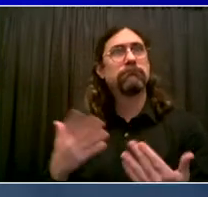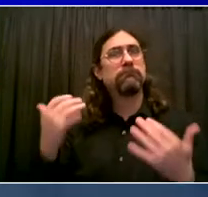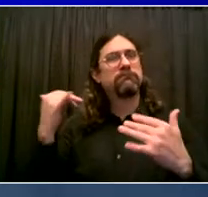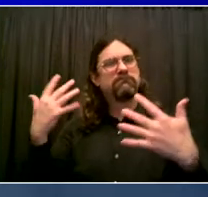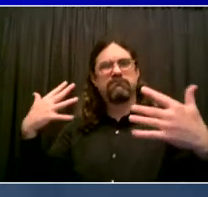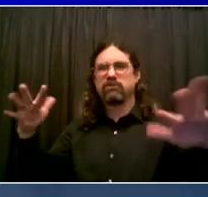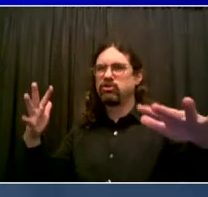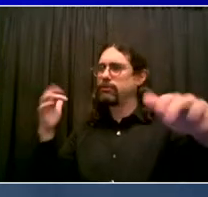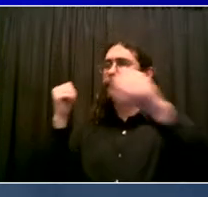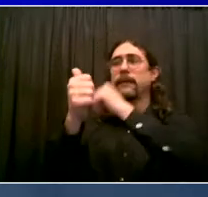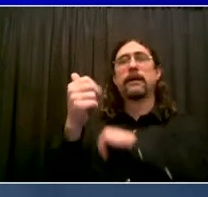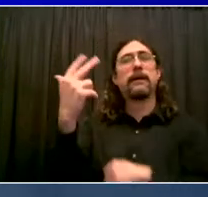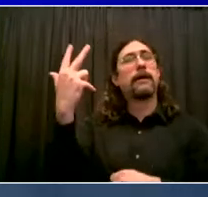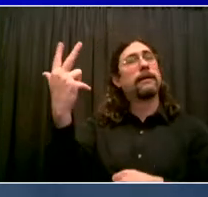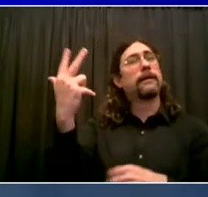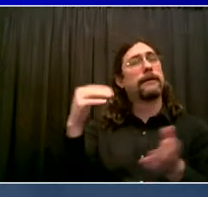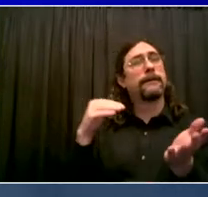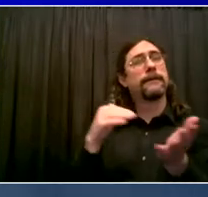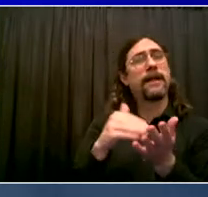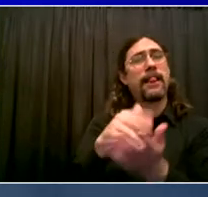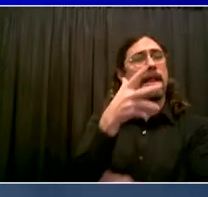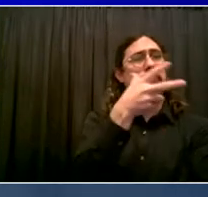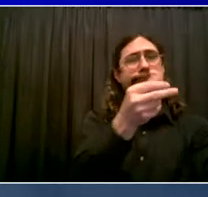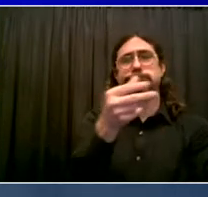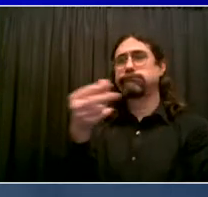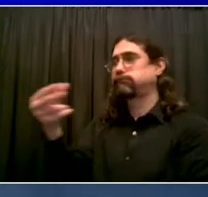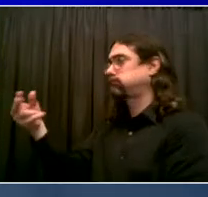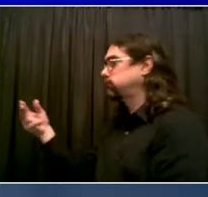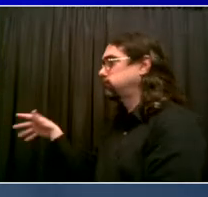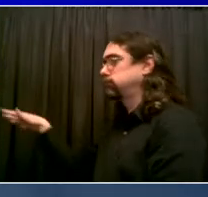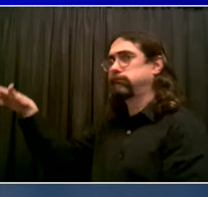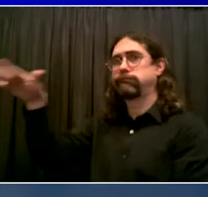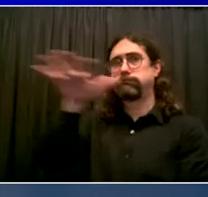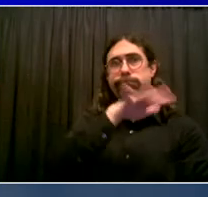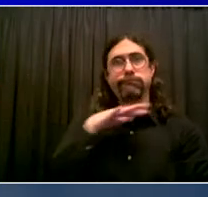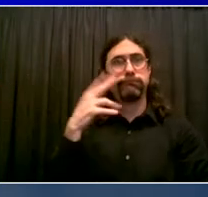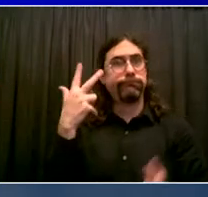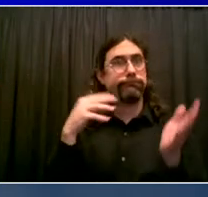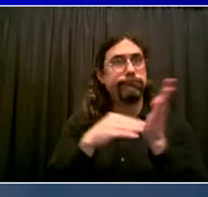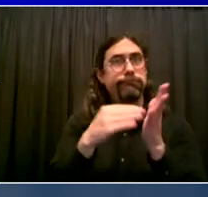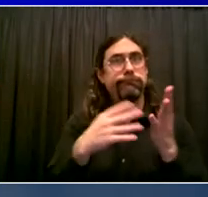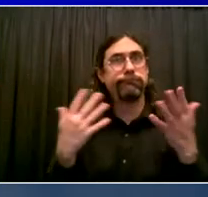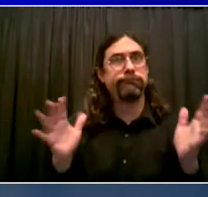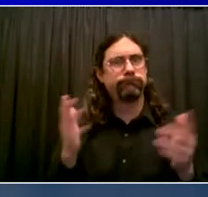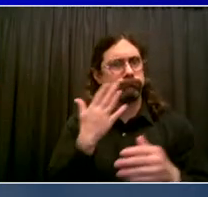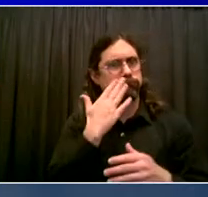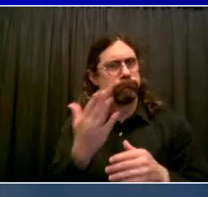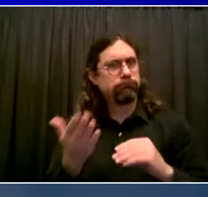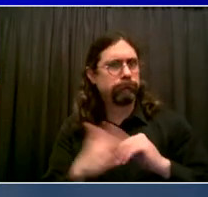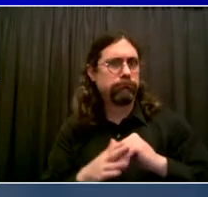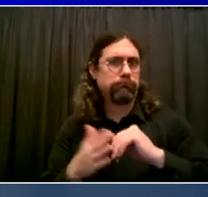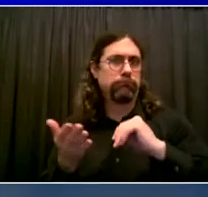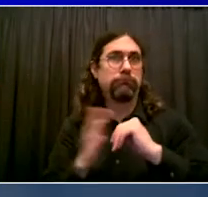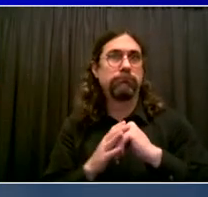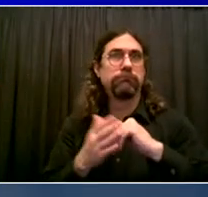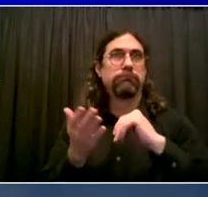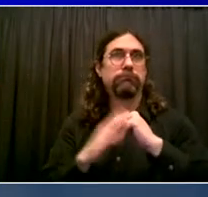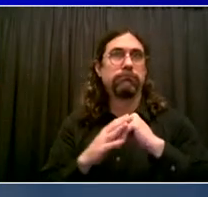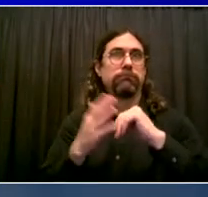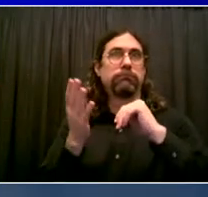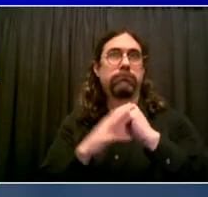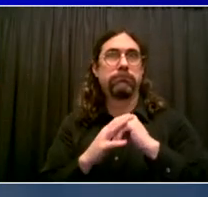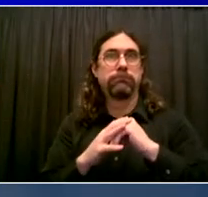and the number's climbing rapidly today. As of this moment, we have had 3,077